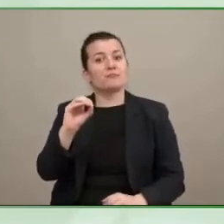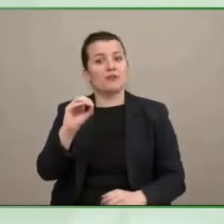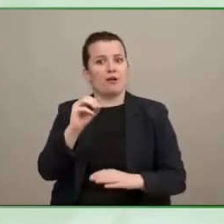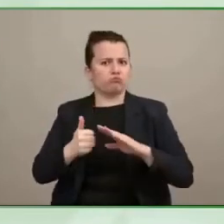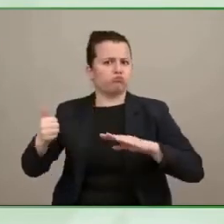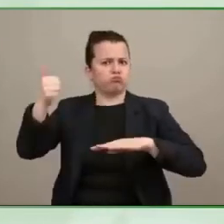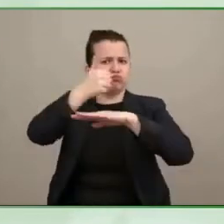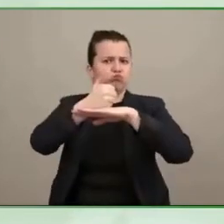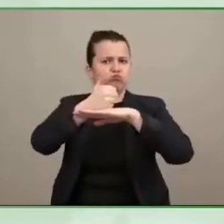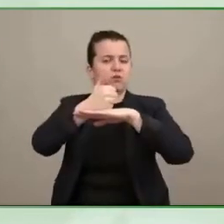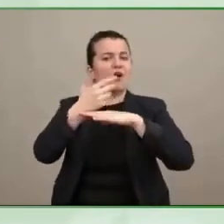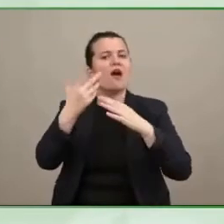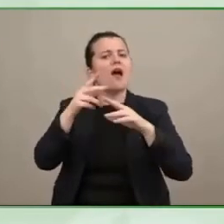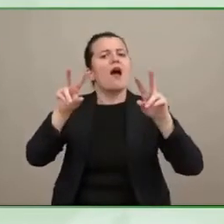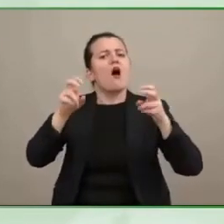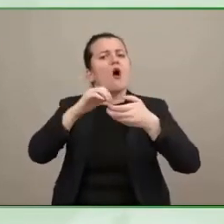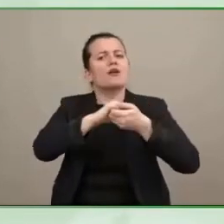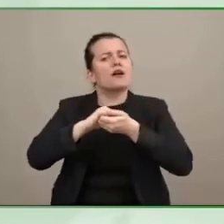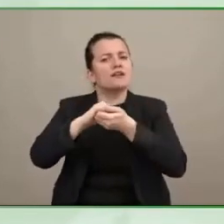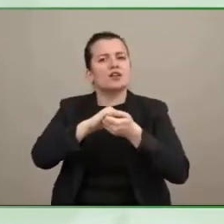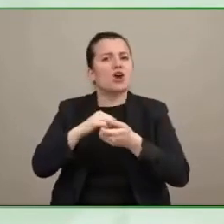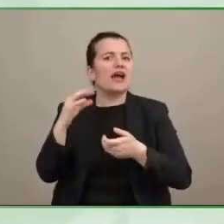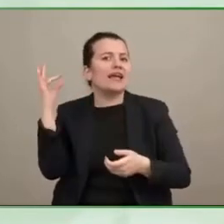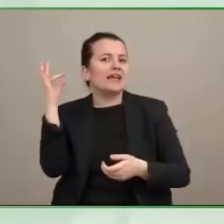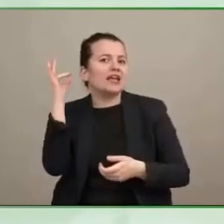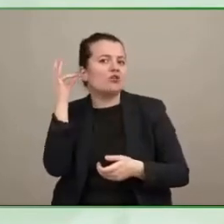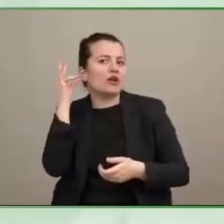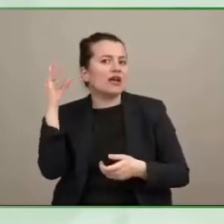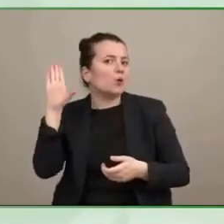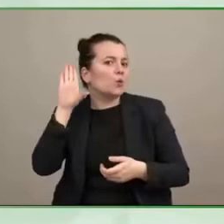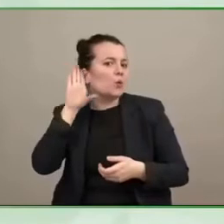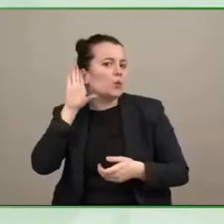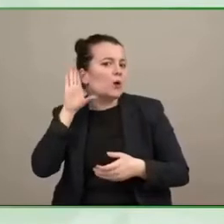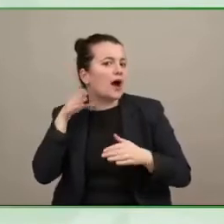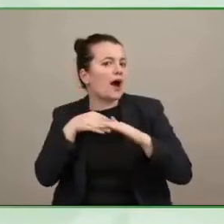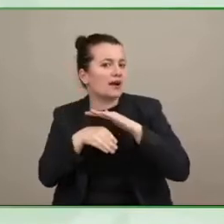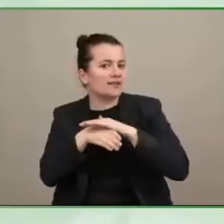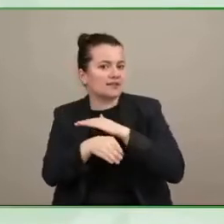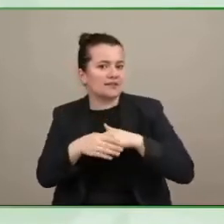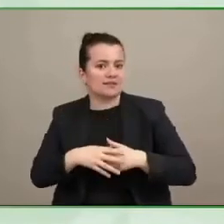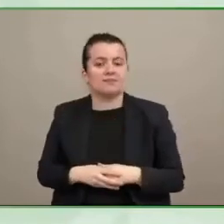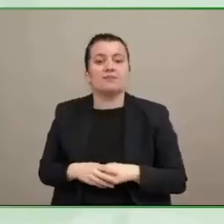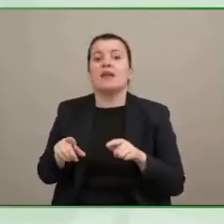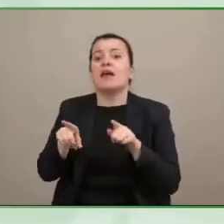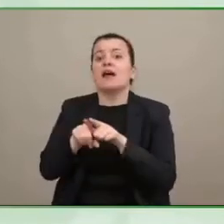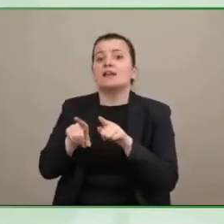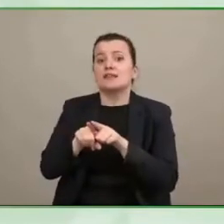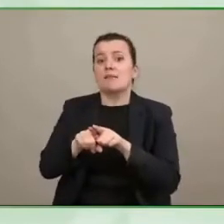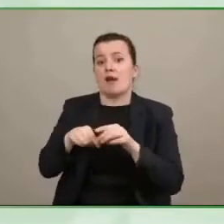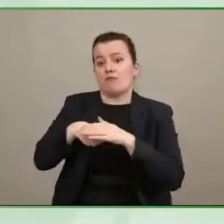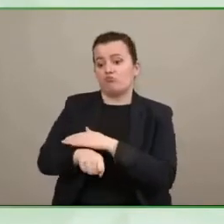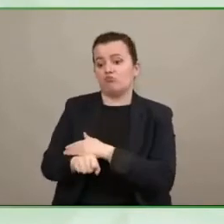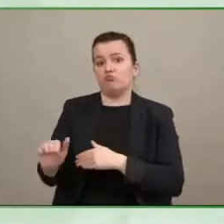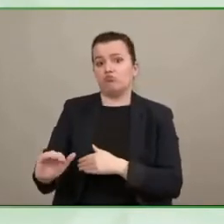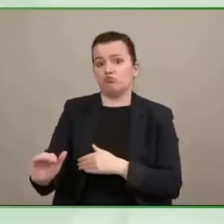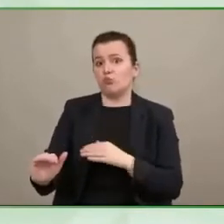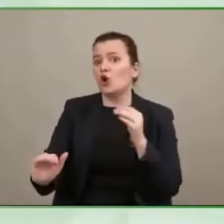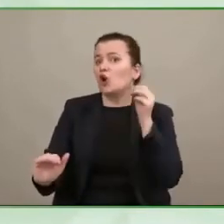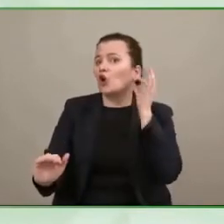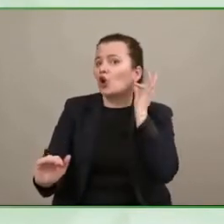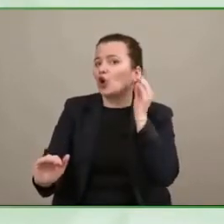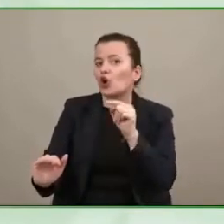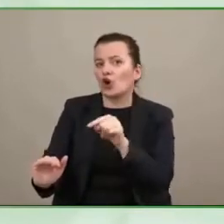me and i really appreciate it i'm also the mother of a daughter with a hearing loss which is how i found myself